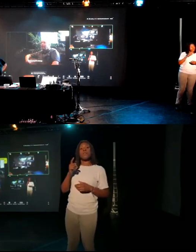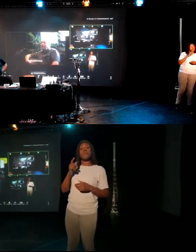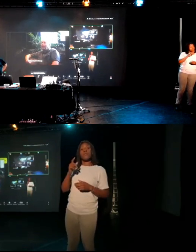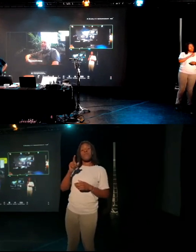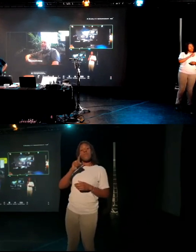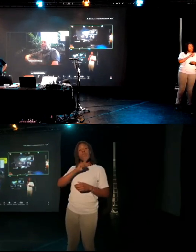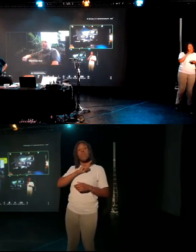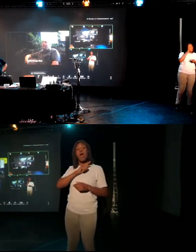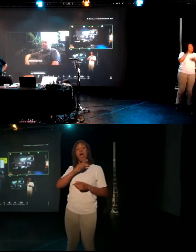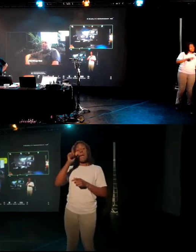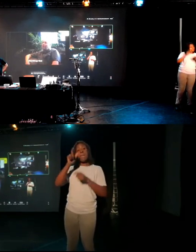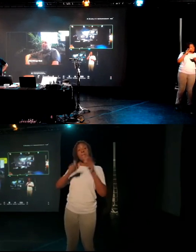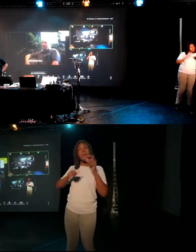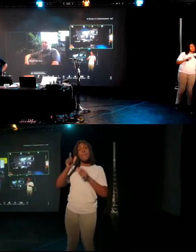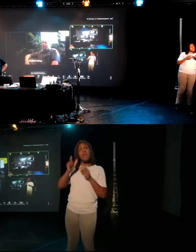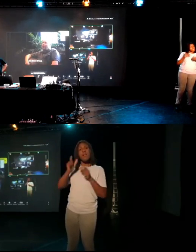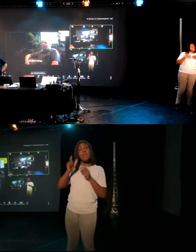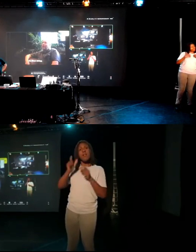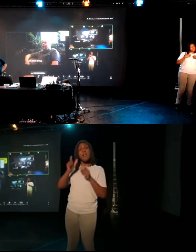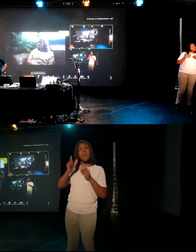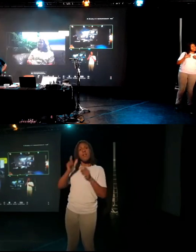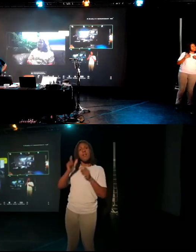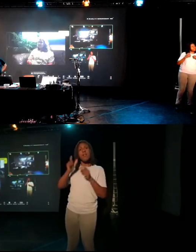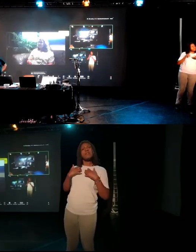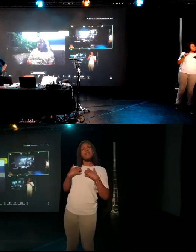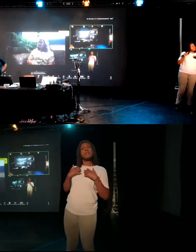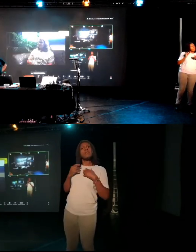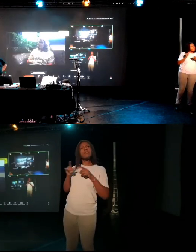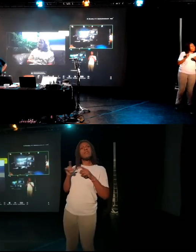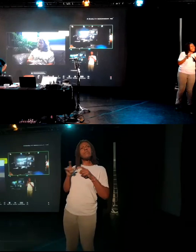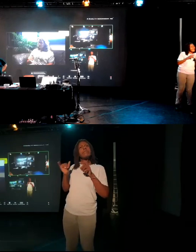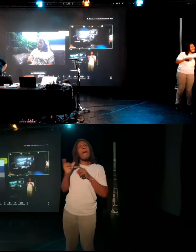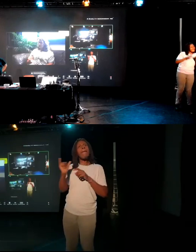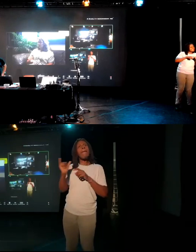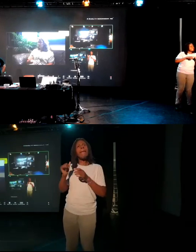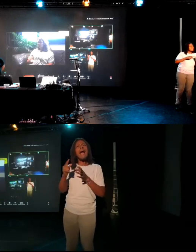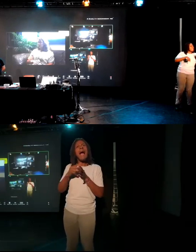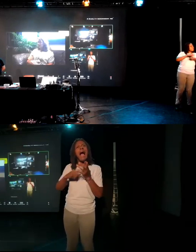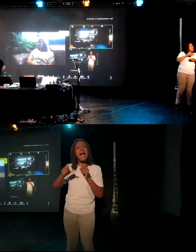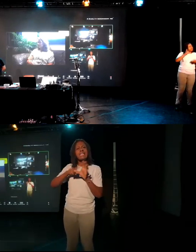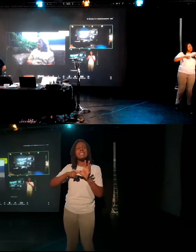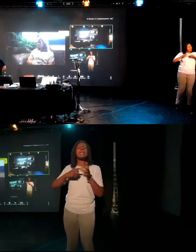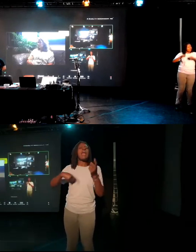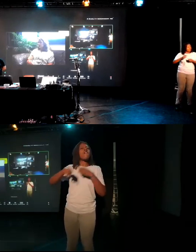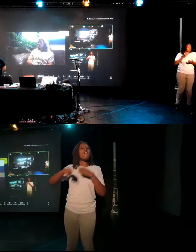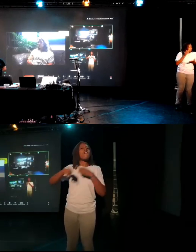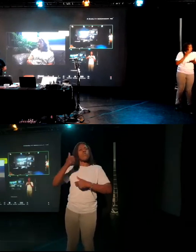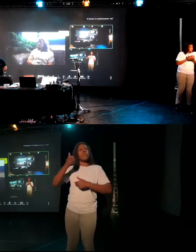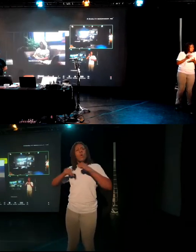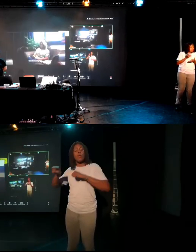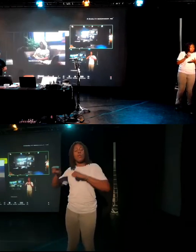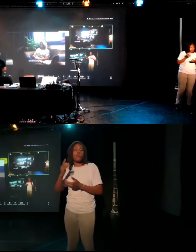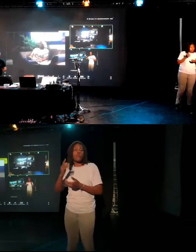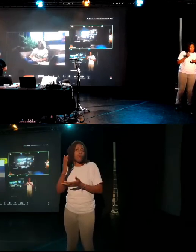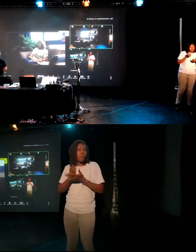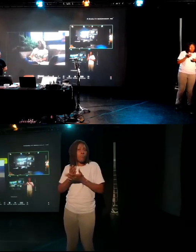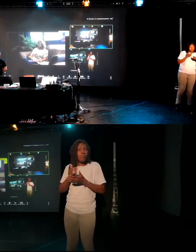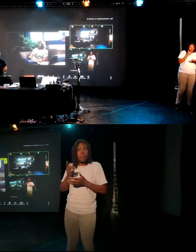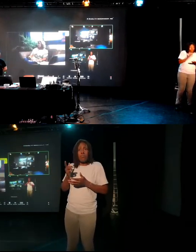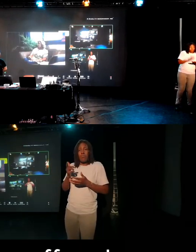likes doing. They've got such passion, it's brilliant. Everyone's so proud of him. I really can't believe how he's doing this. They wrote him off.